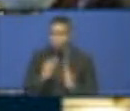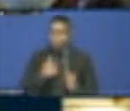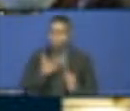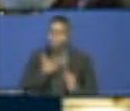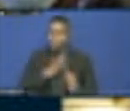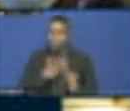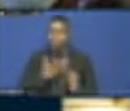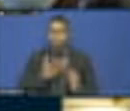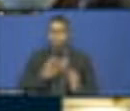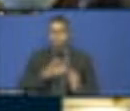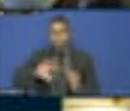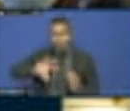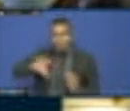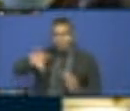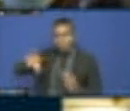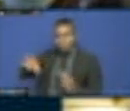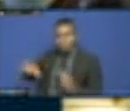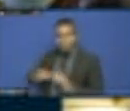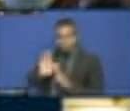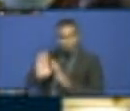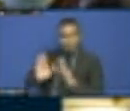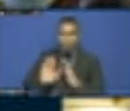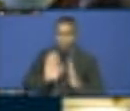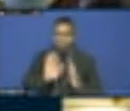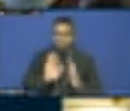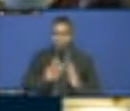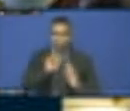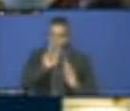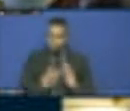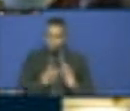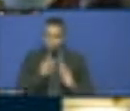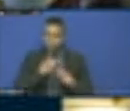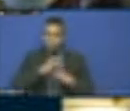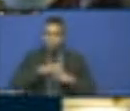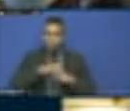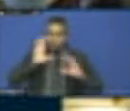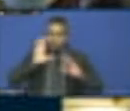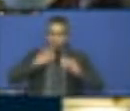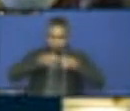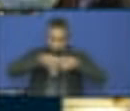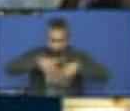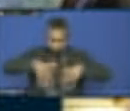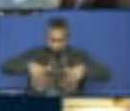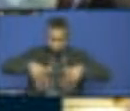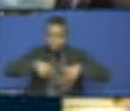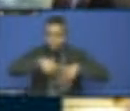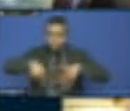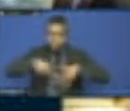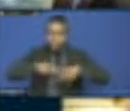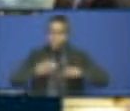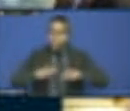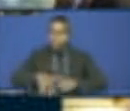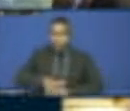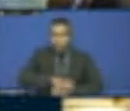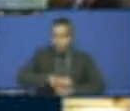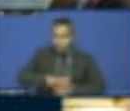level, I do not think they are aware of the SDGs. And to prove that, we can go back to our countries and do a